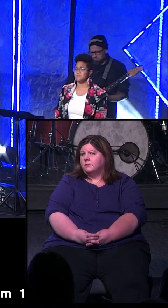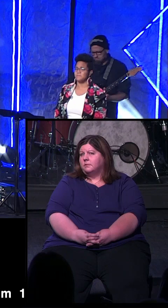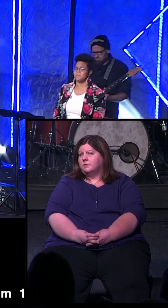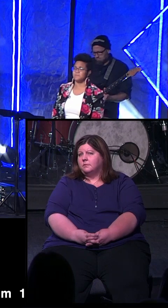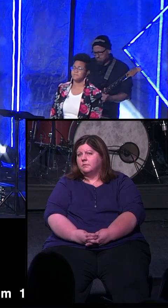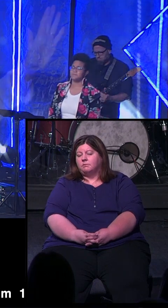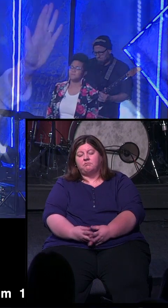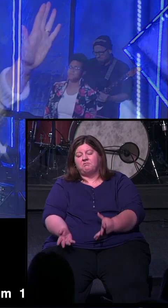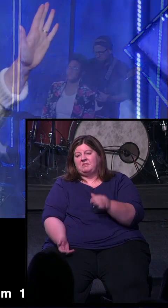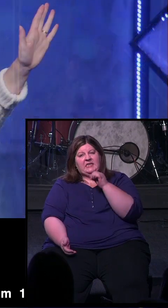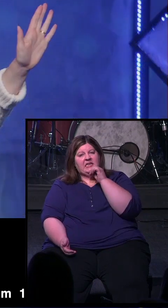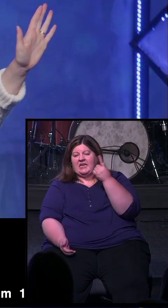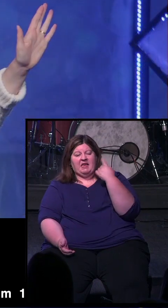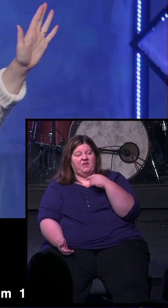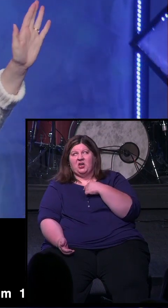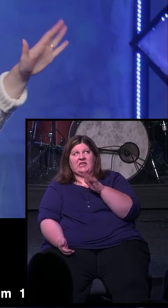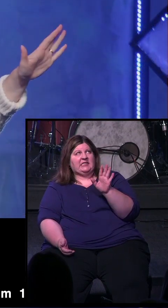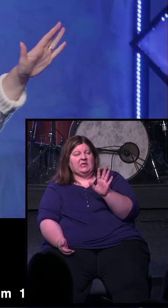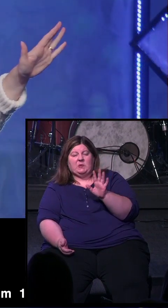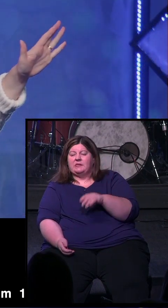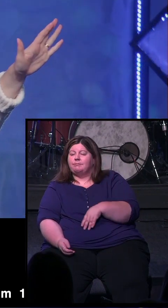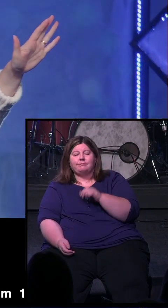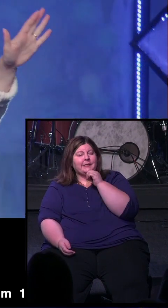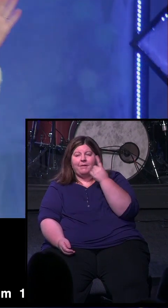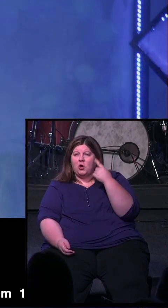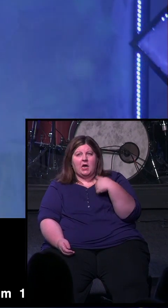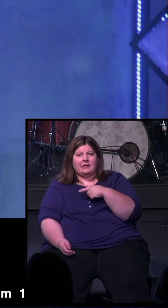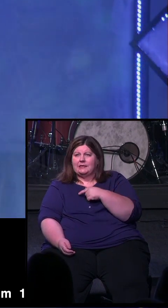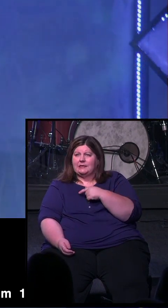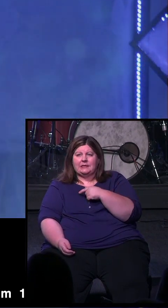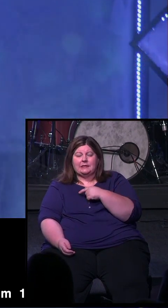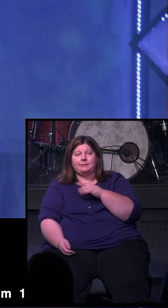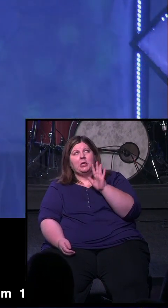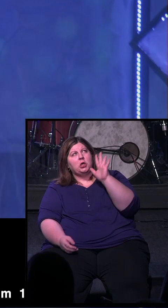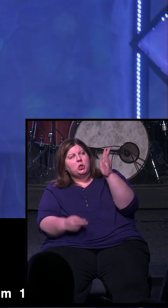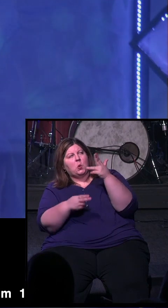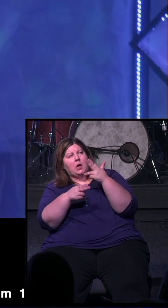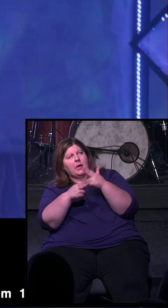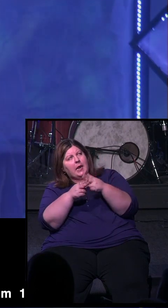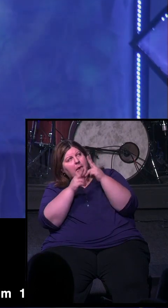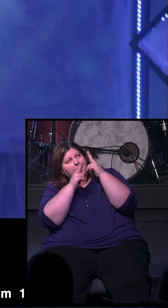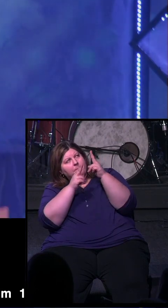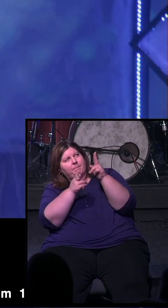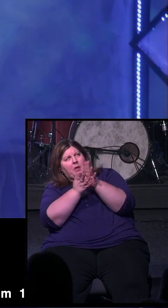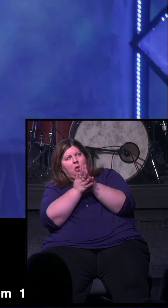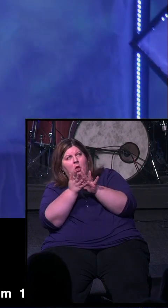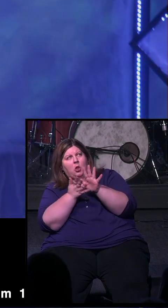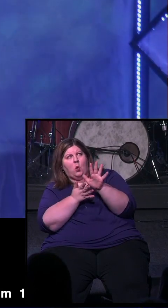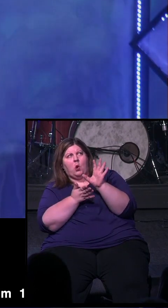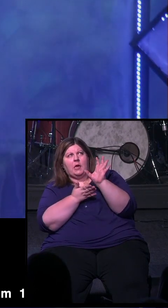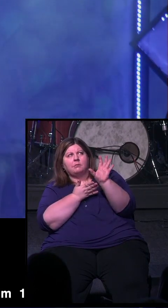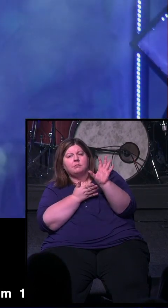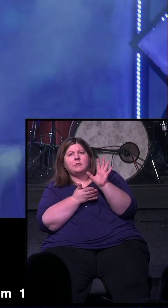Not to us, Lord, not to us, but to your name be the glory because of your